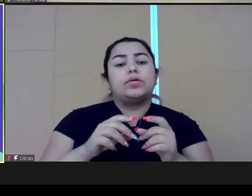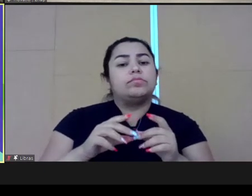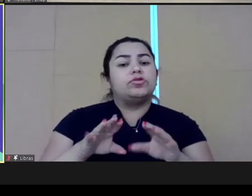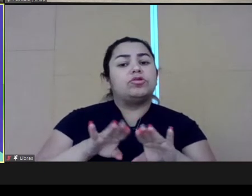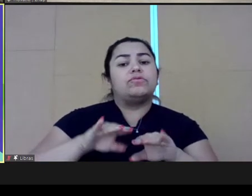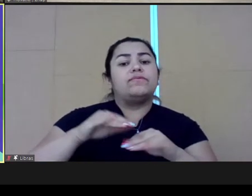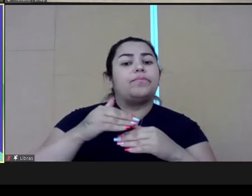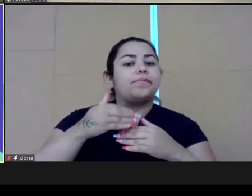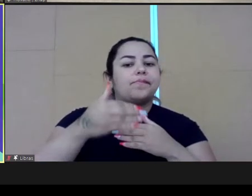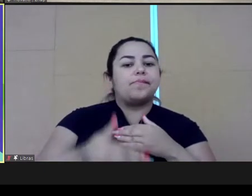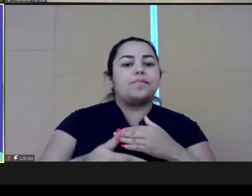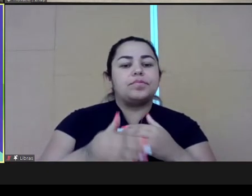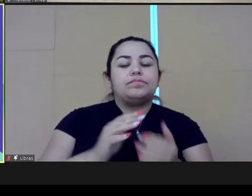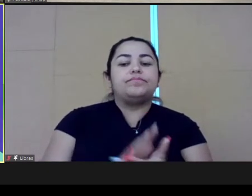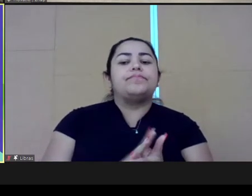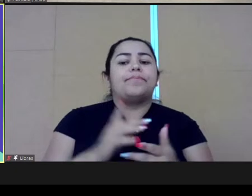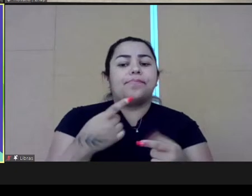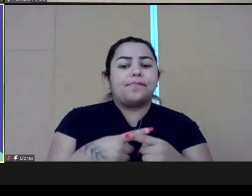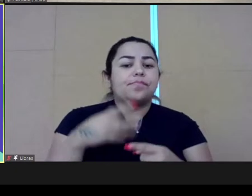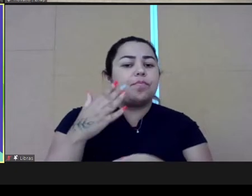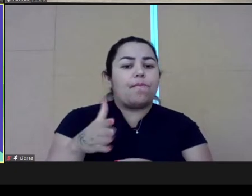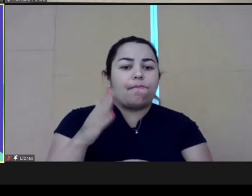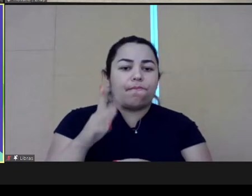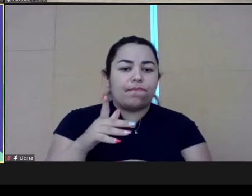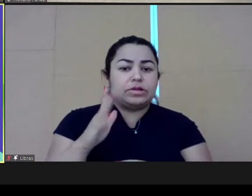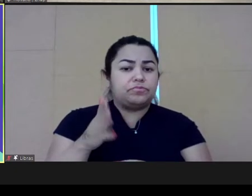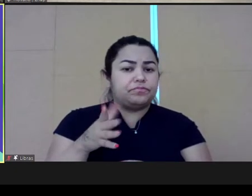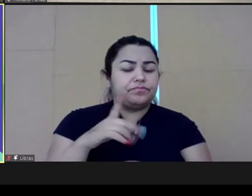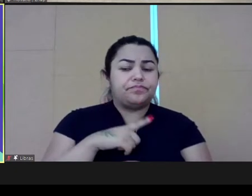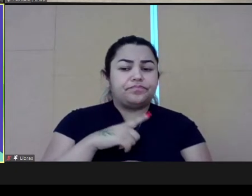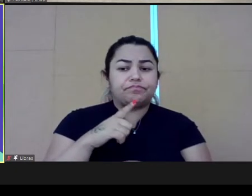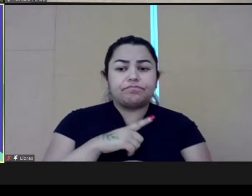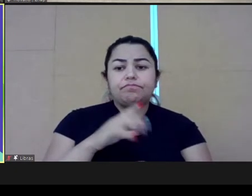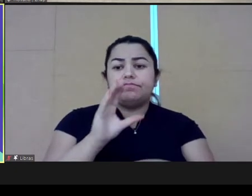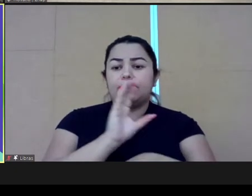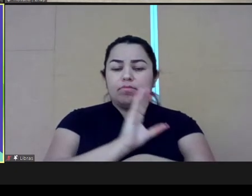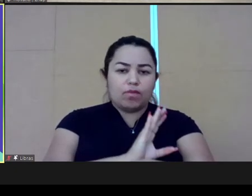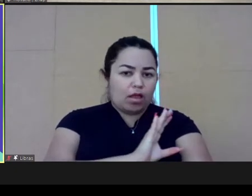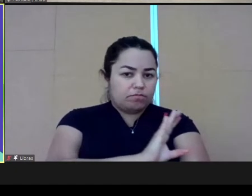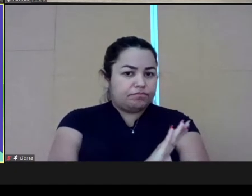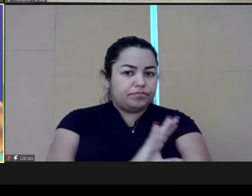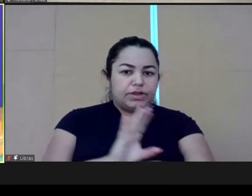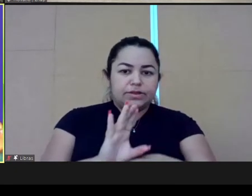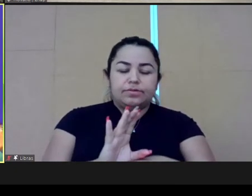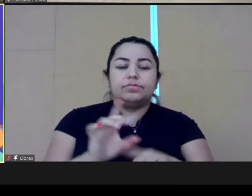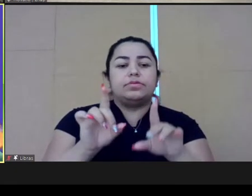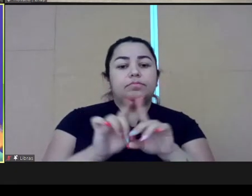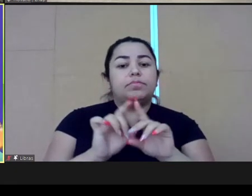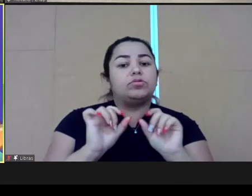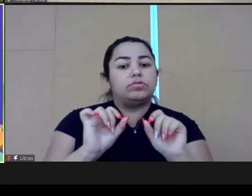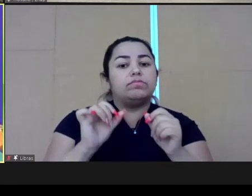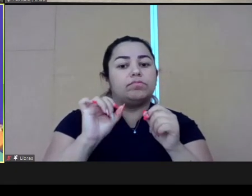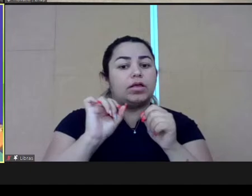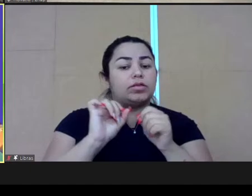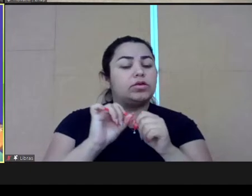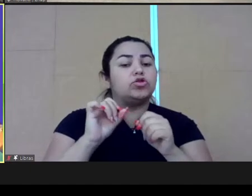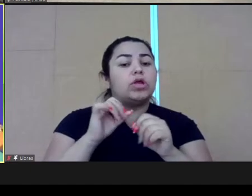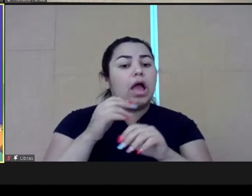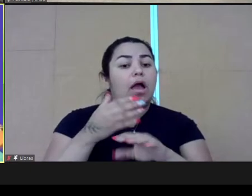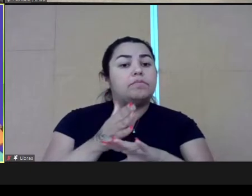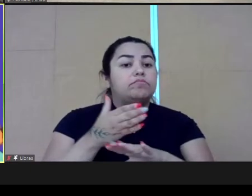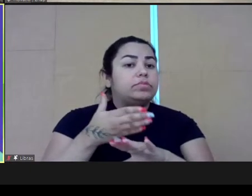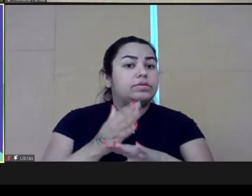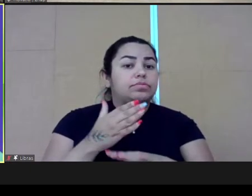lots of costs involved for delivering these trainings and investing in it at scale. There's also about the what kind of topics are